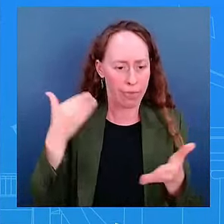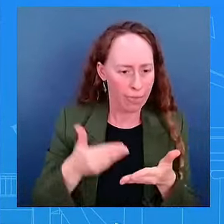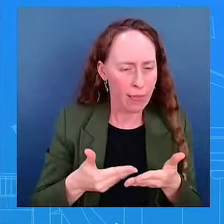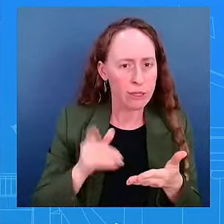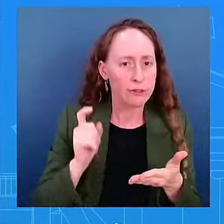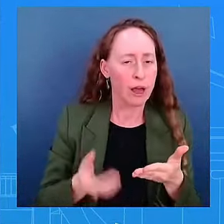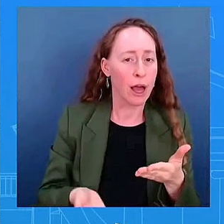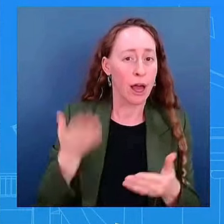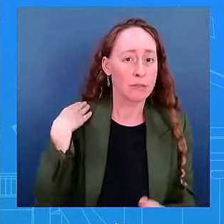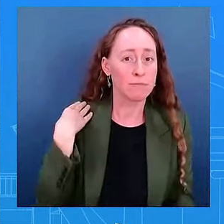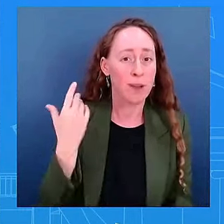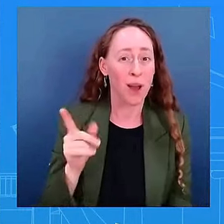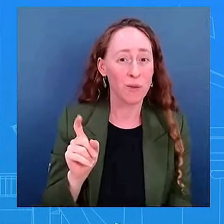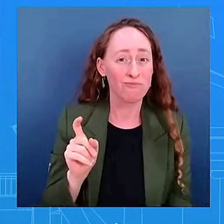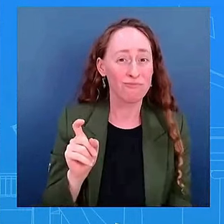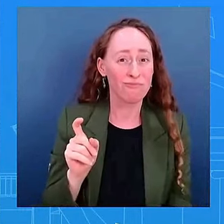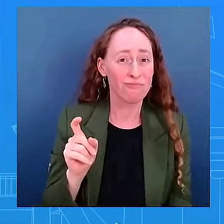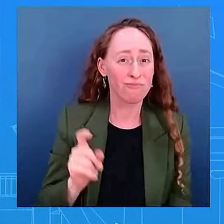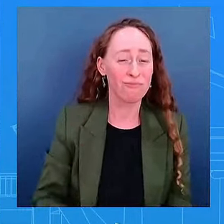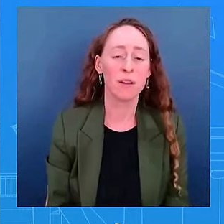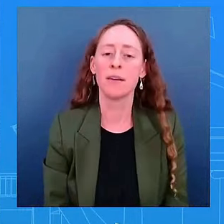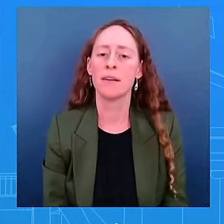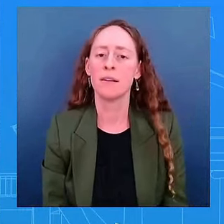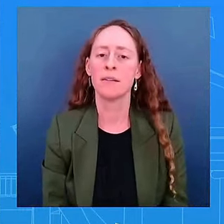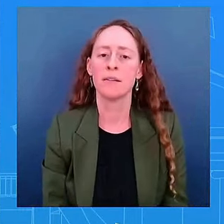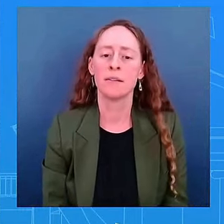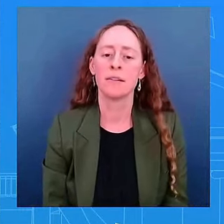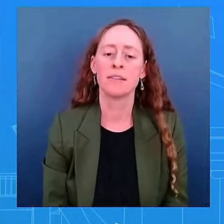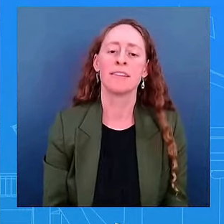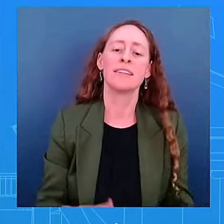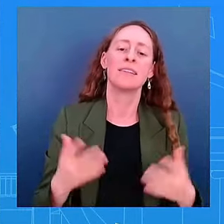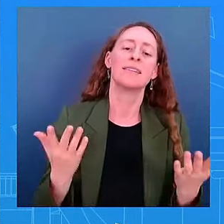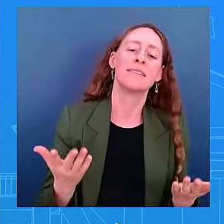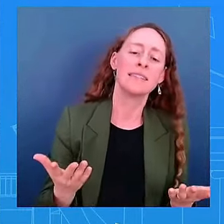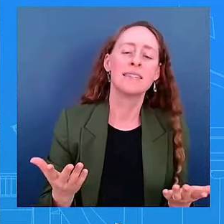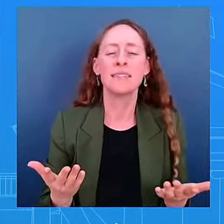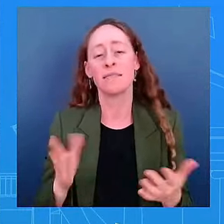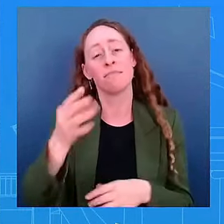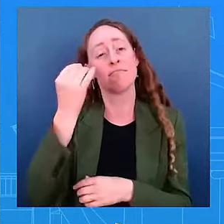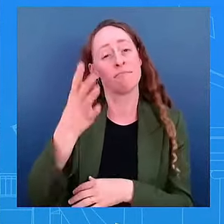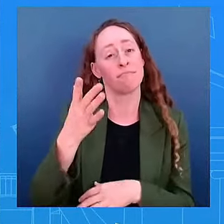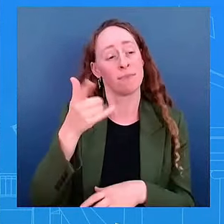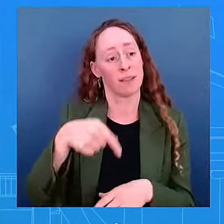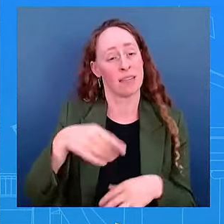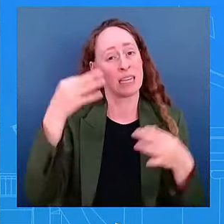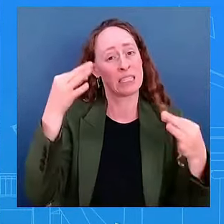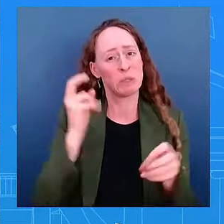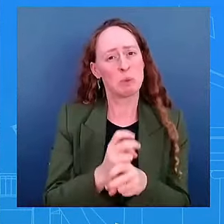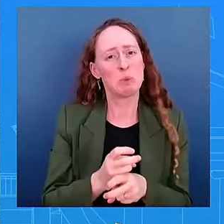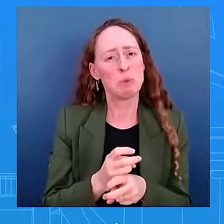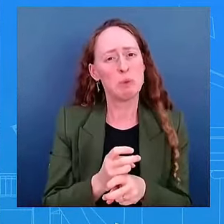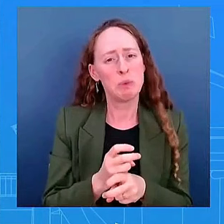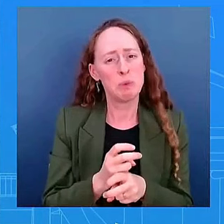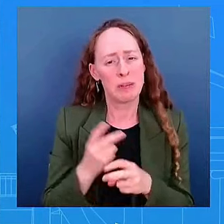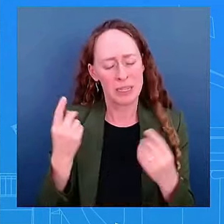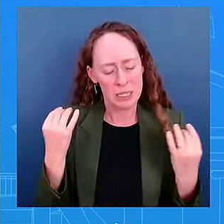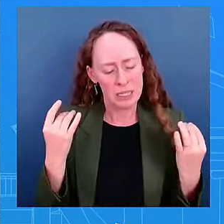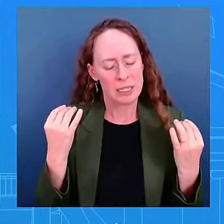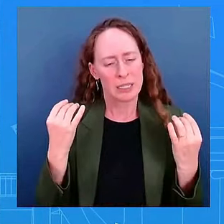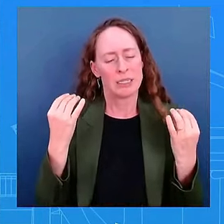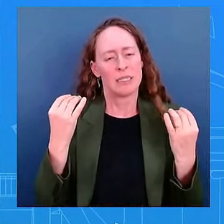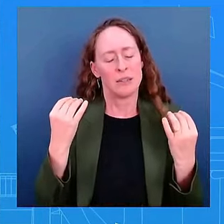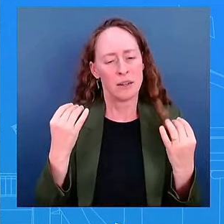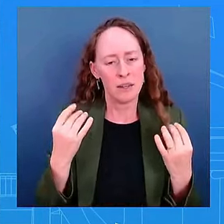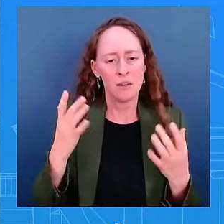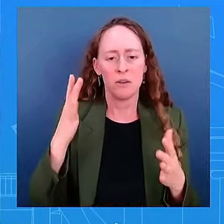What I will say is this was a difficult decision to make, a personal decision to make, and the president made it. And I will leave it